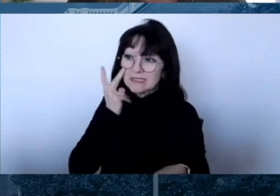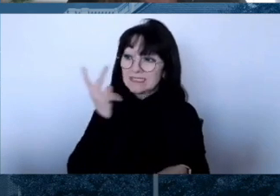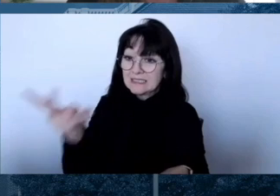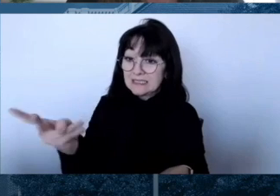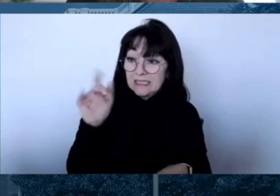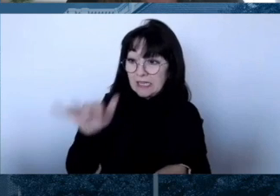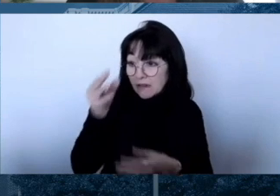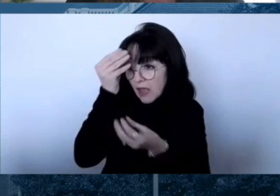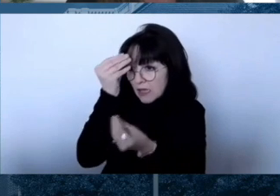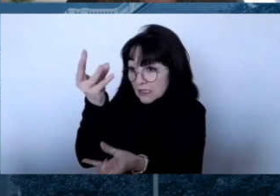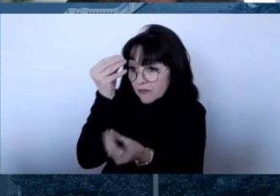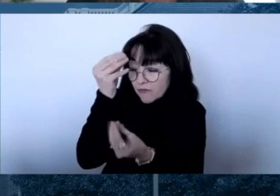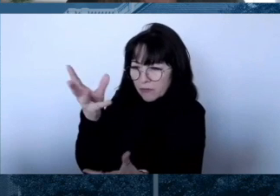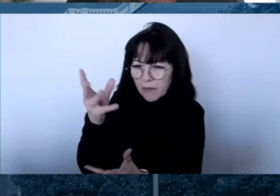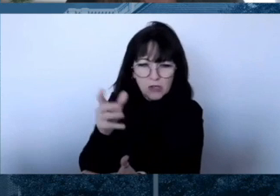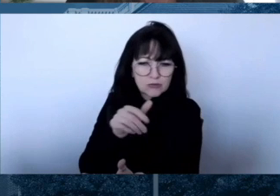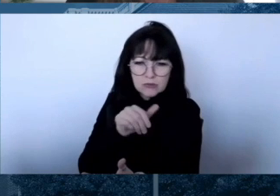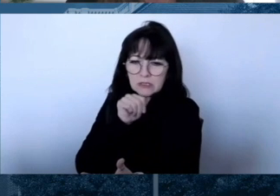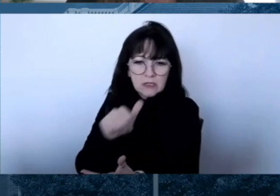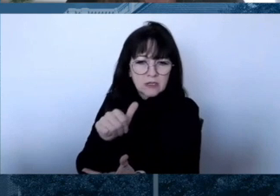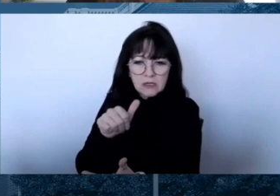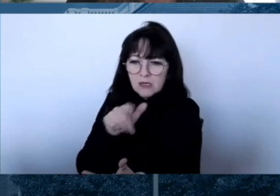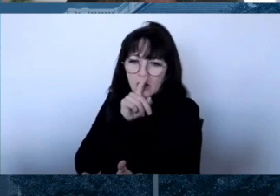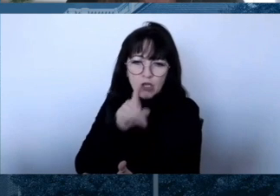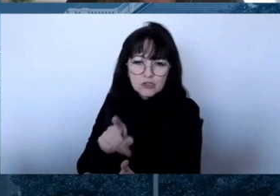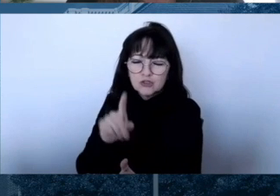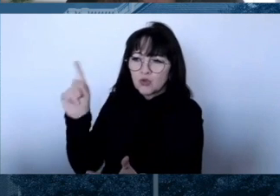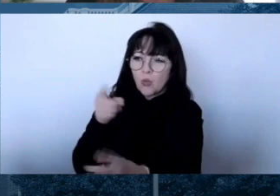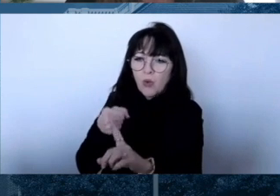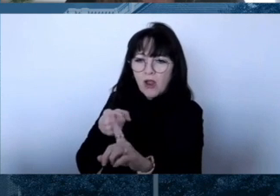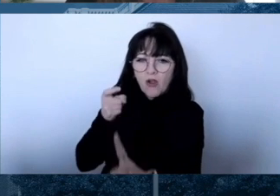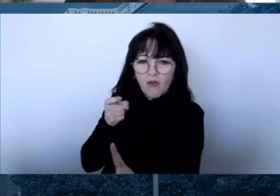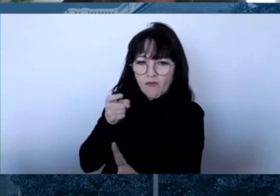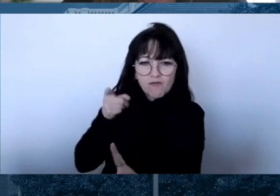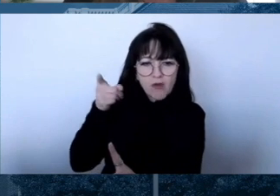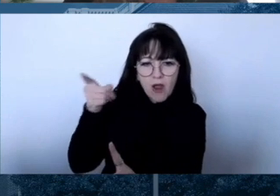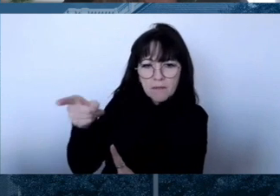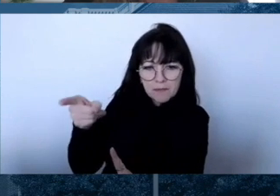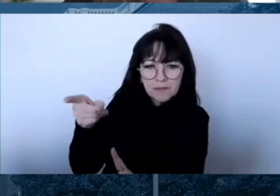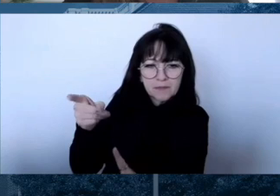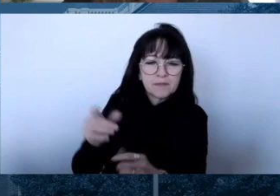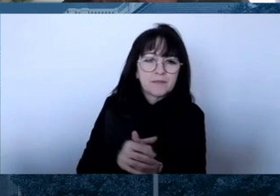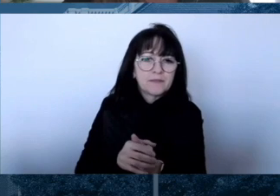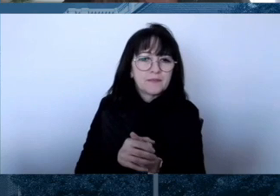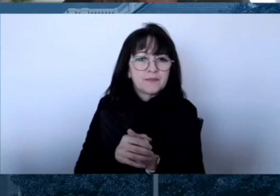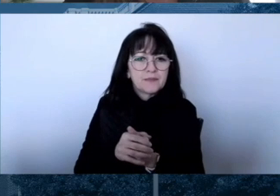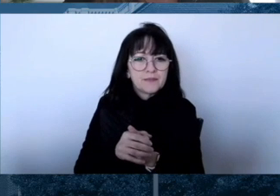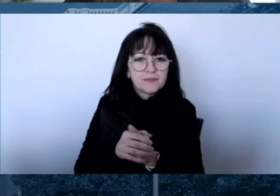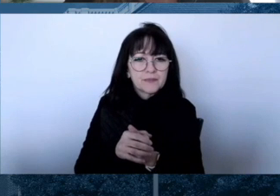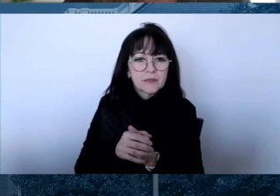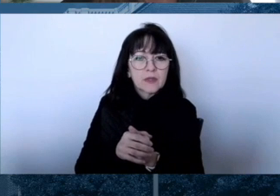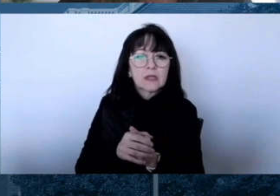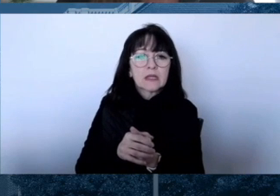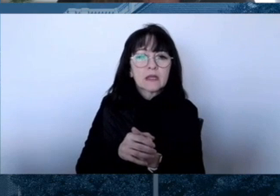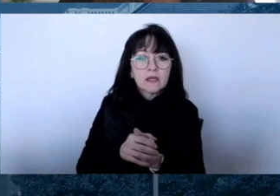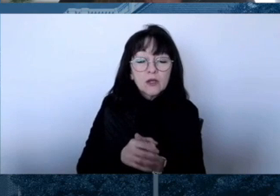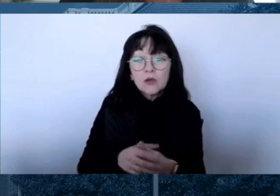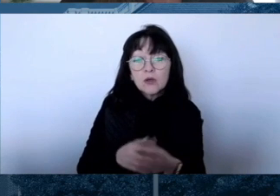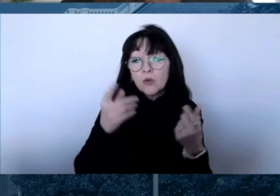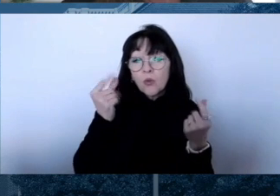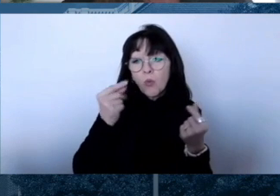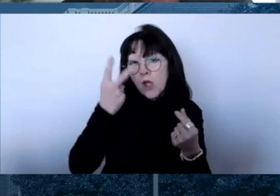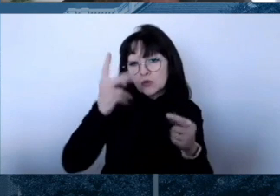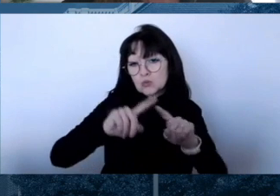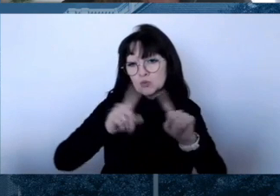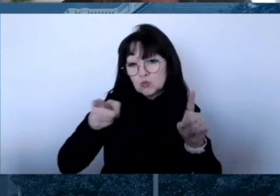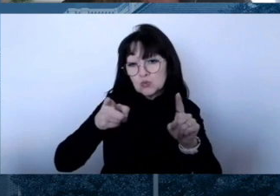research that was conducted by the Kaiser Family Foundation. So what is misinformation? It is